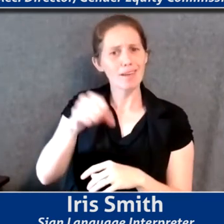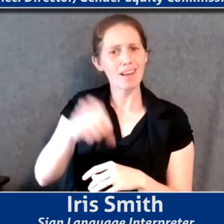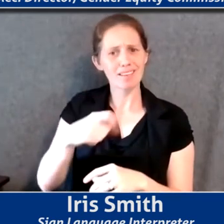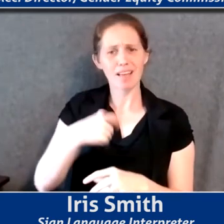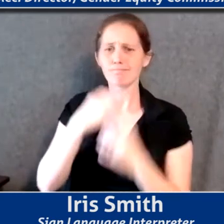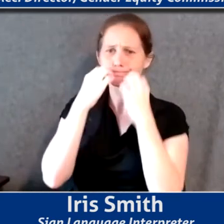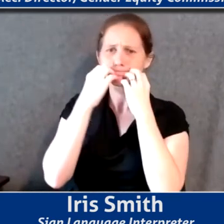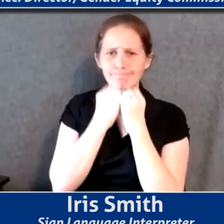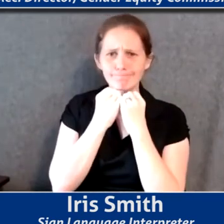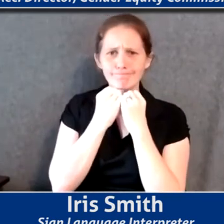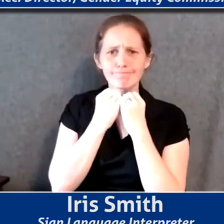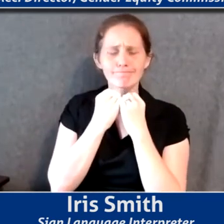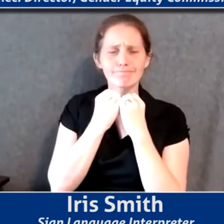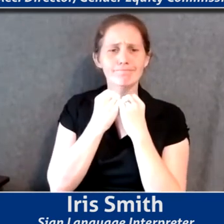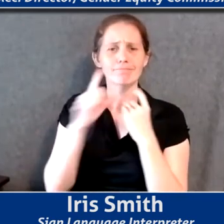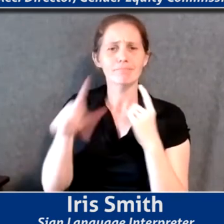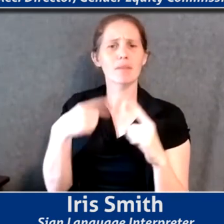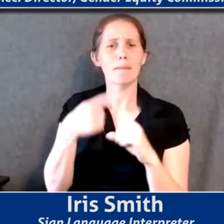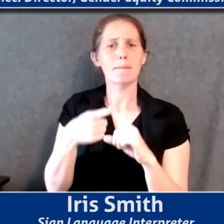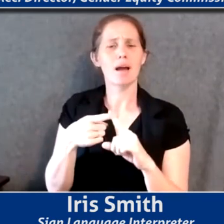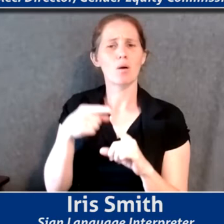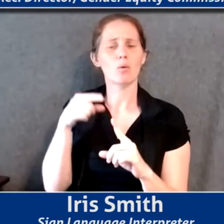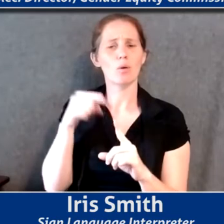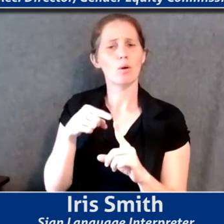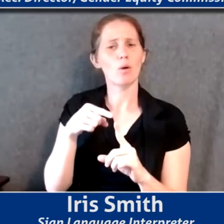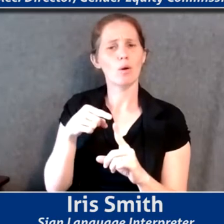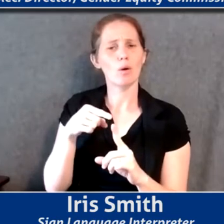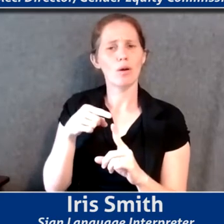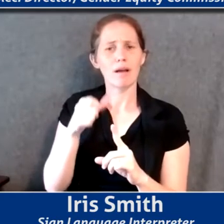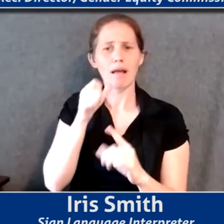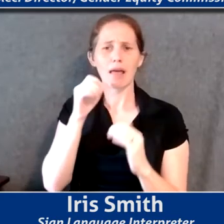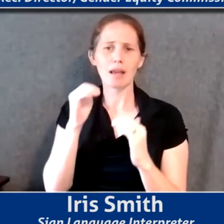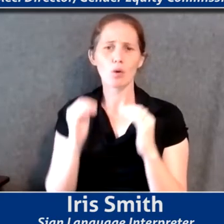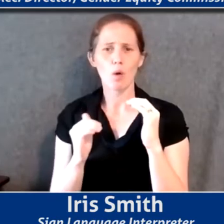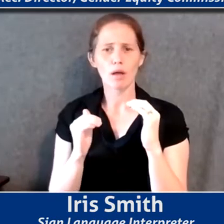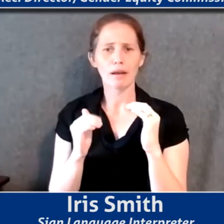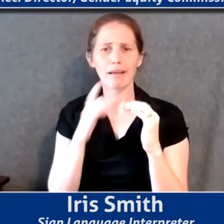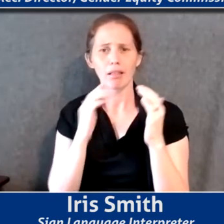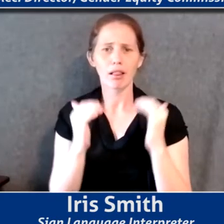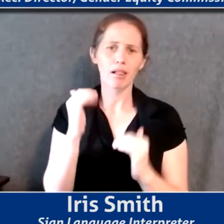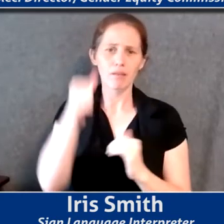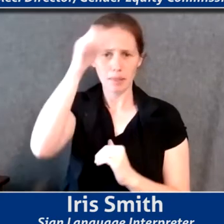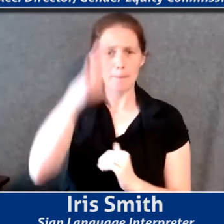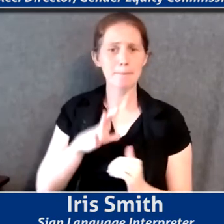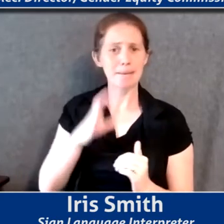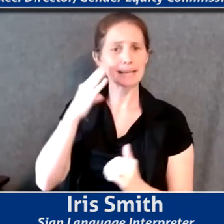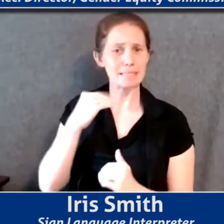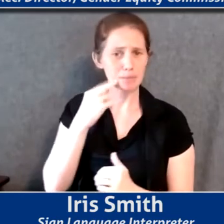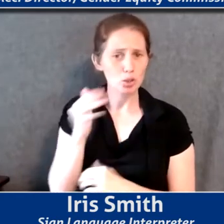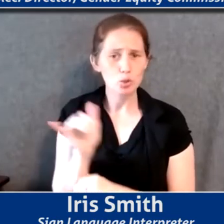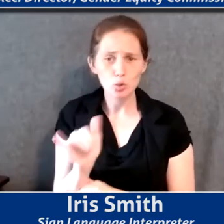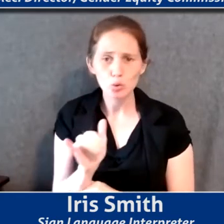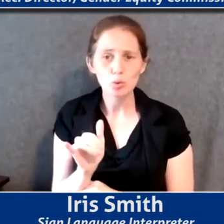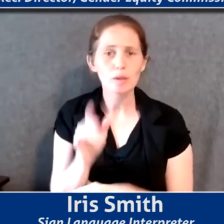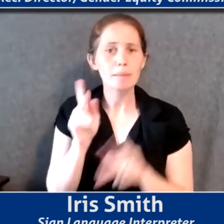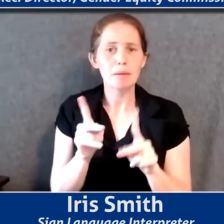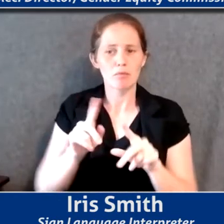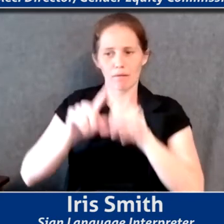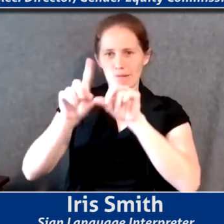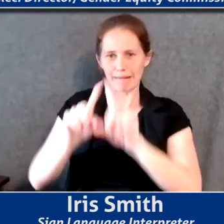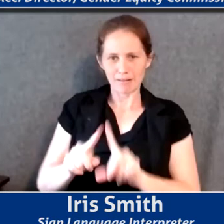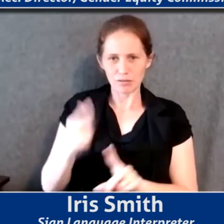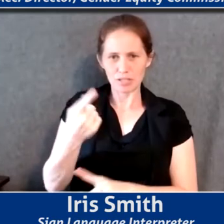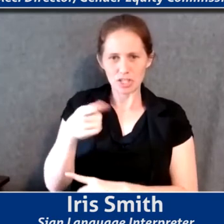very much about inequalities that men in our city are experiencing, people of all genders experience.